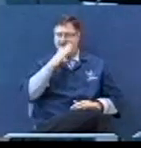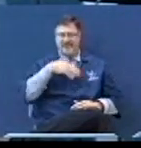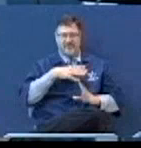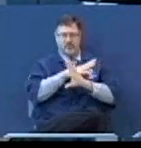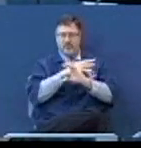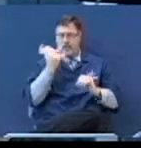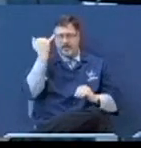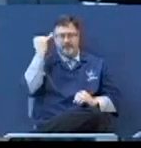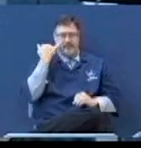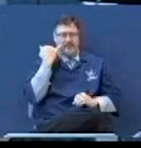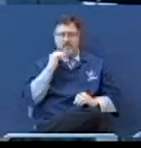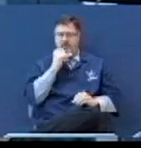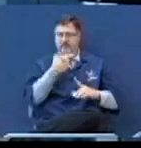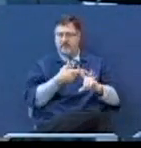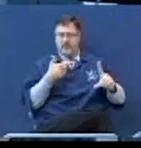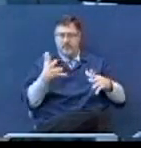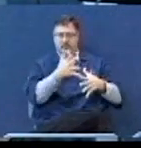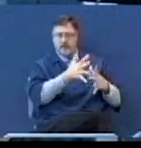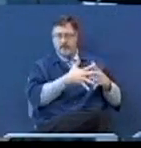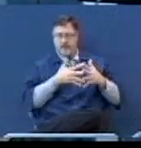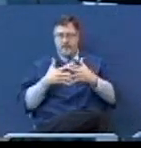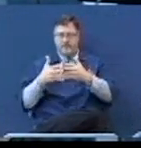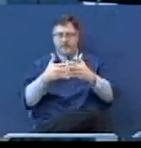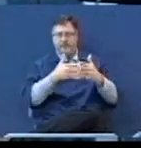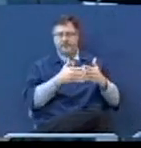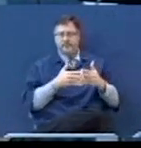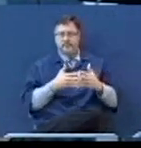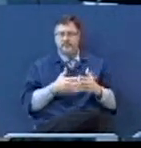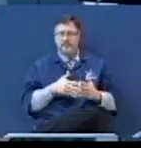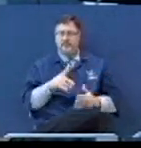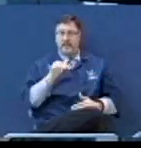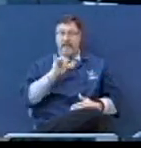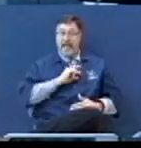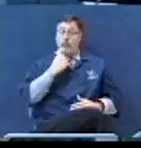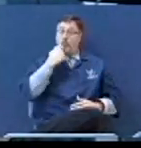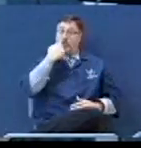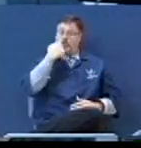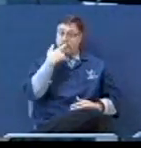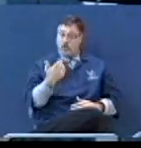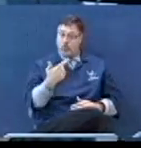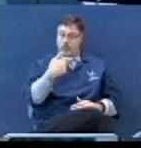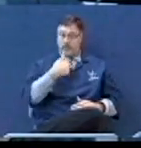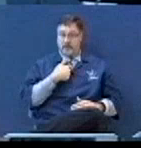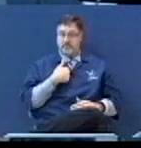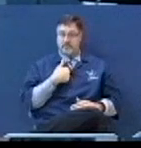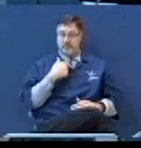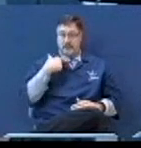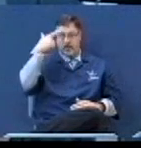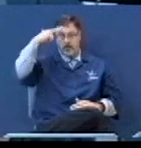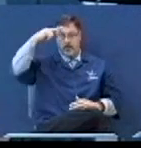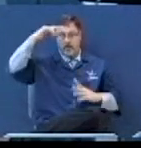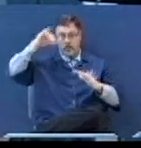clue. I don't know if you know this. I was told this. I hope I'm correct in saying it.